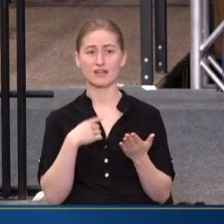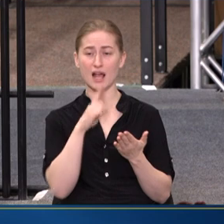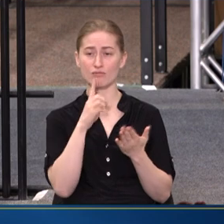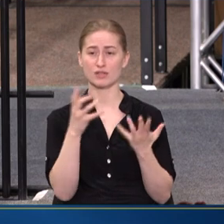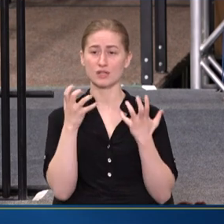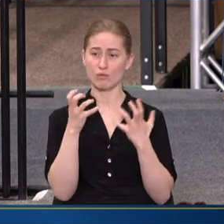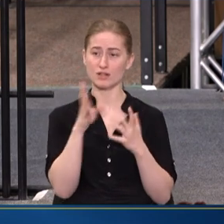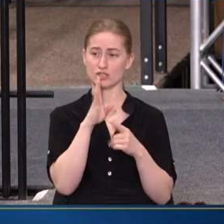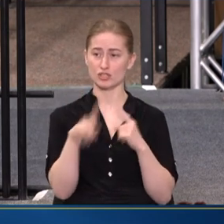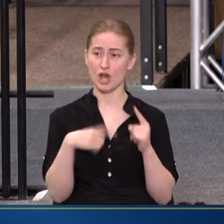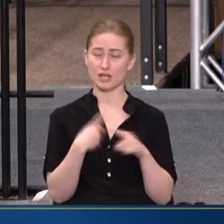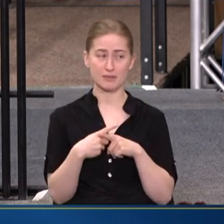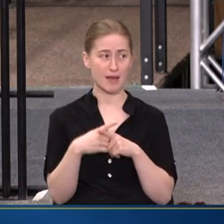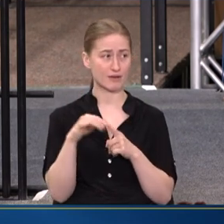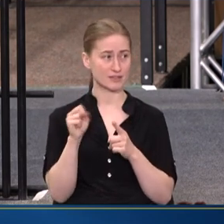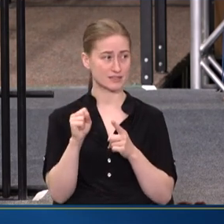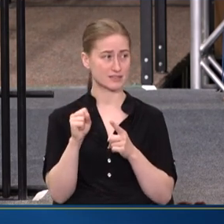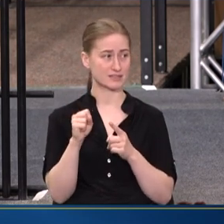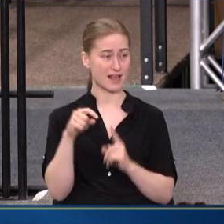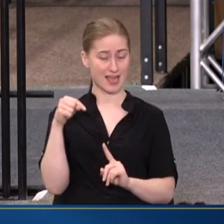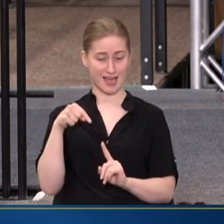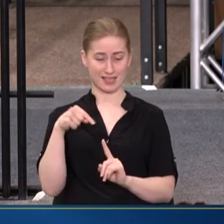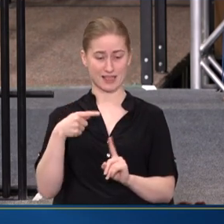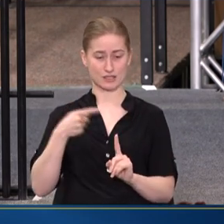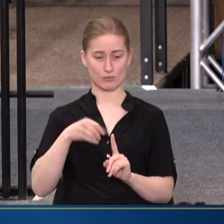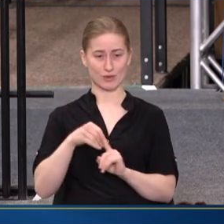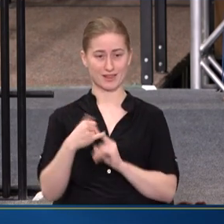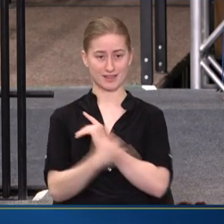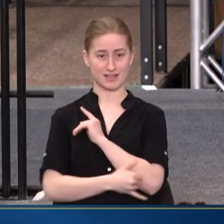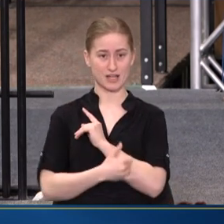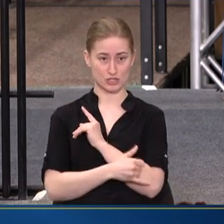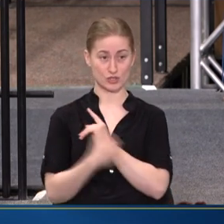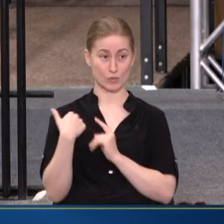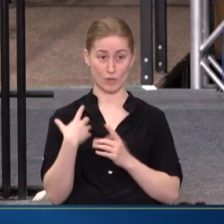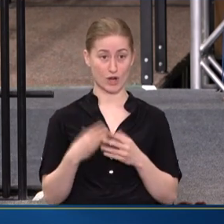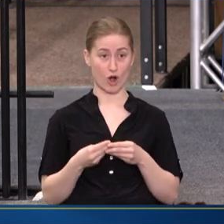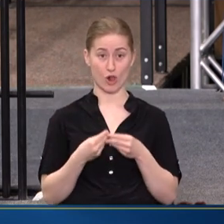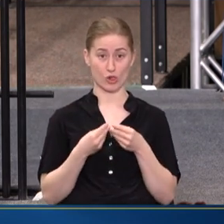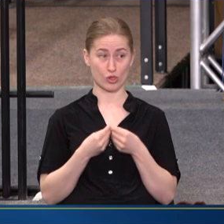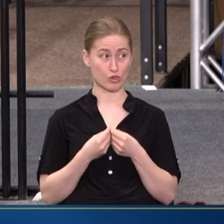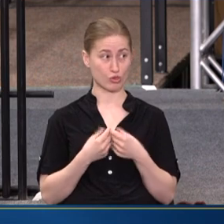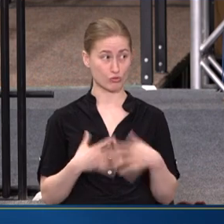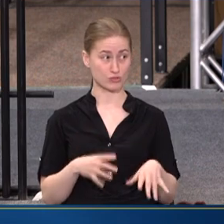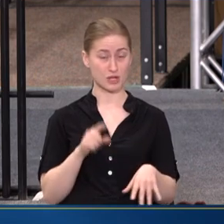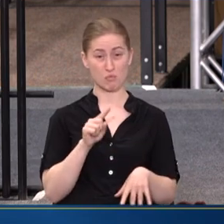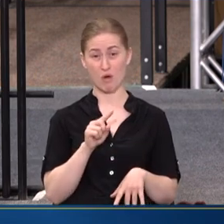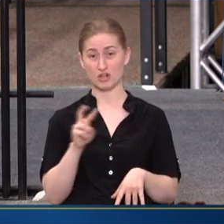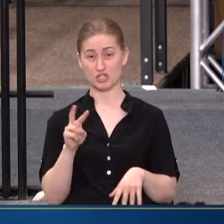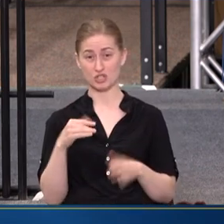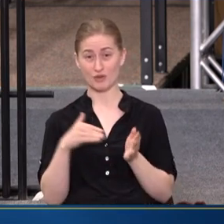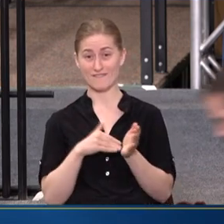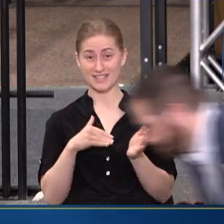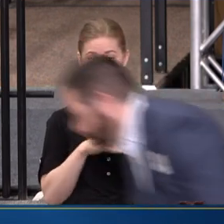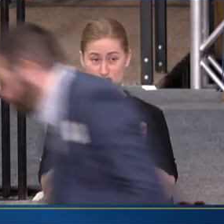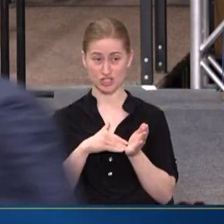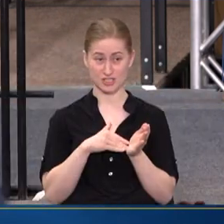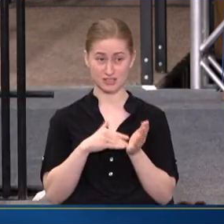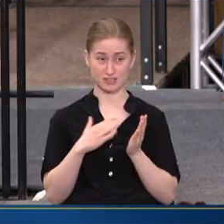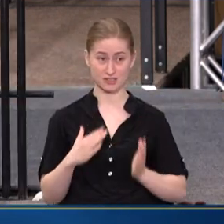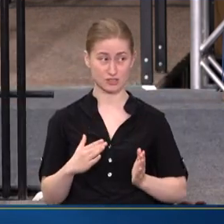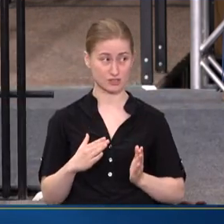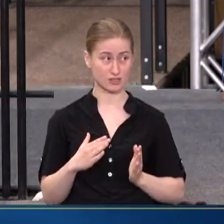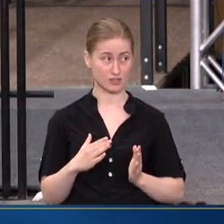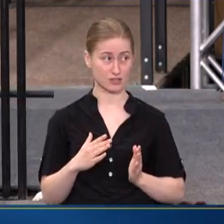WANTED TO TALK ABOUT IS, AT THIS POINT IN OUR COUNTRY, WE ARE LOSING ONE TO TWO PHYSICIANS WHO ARE